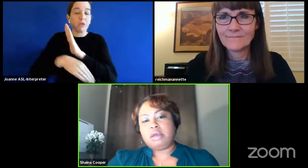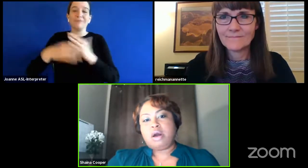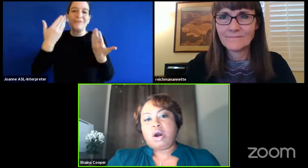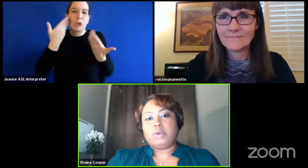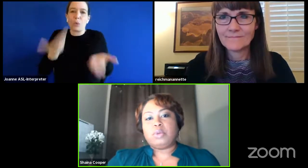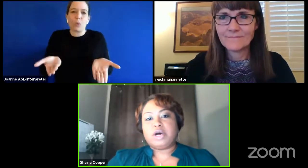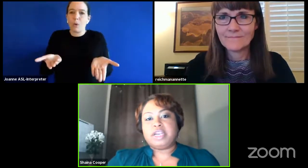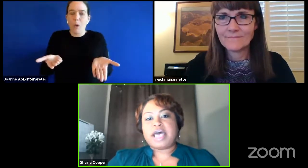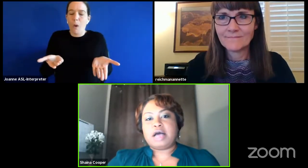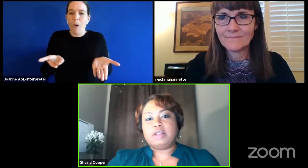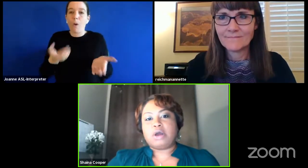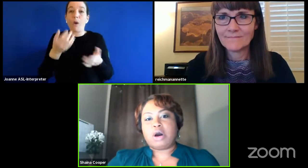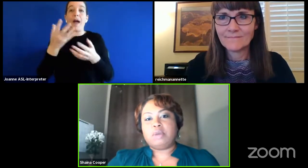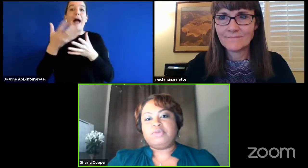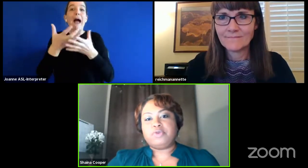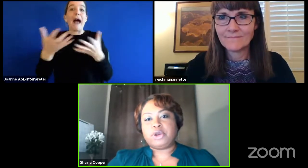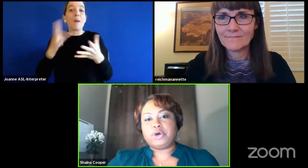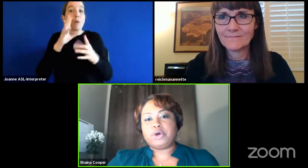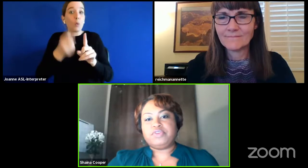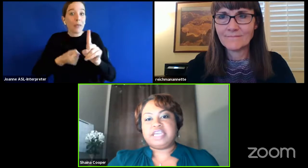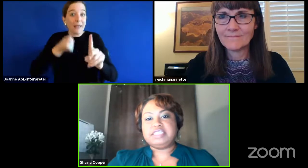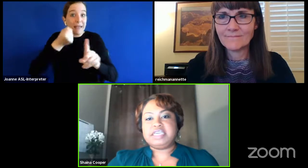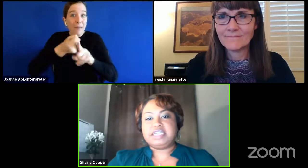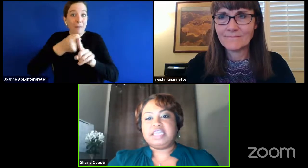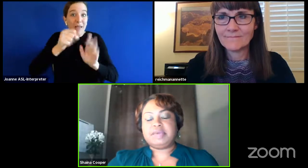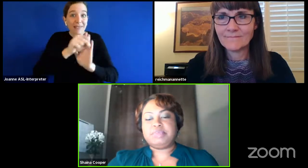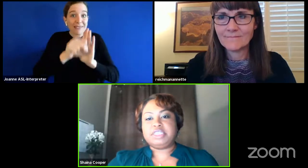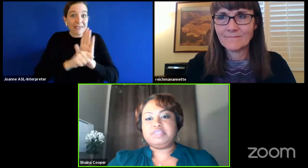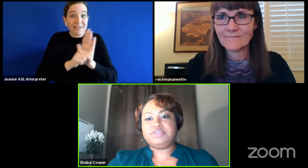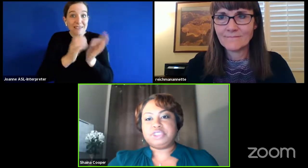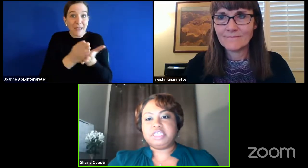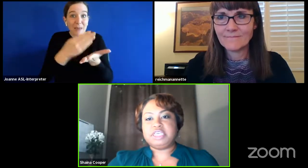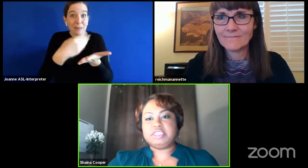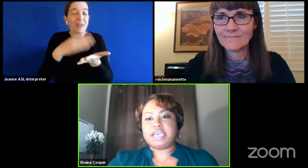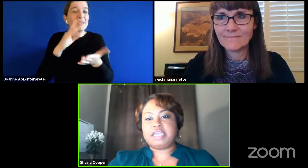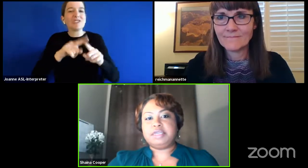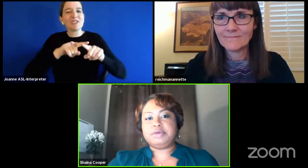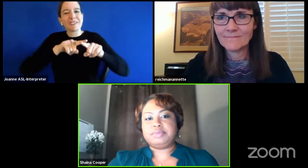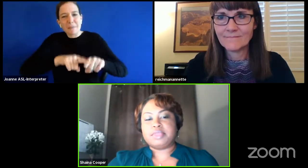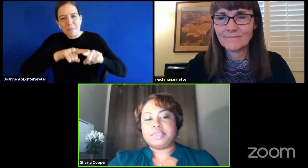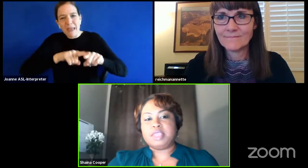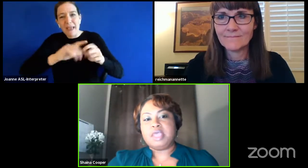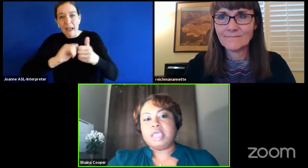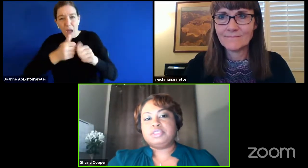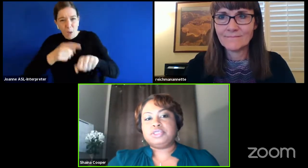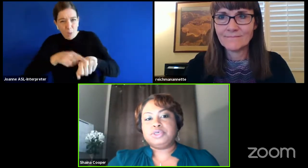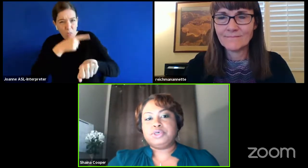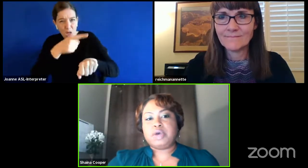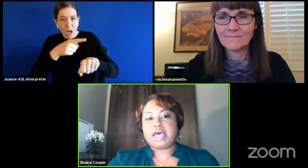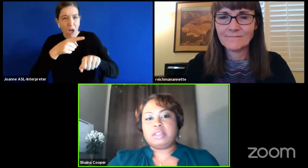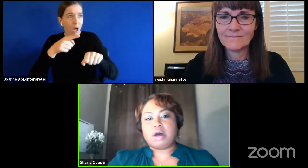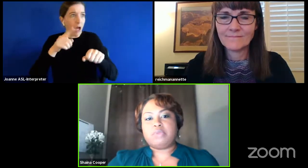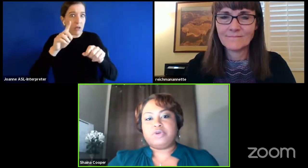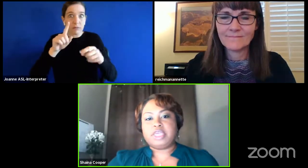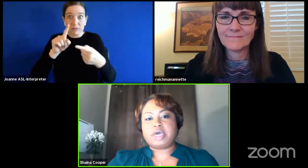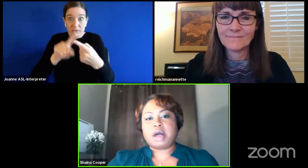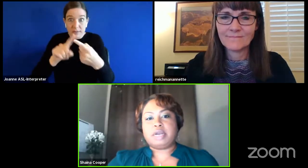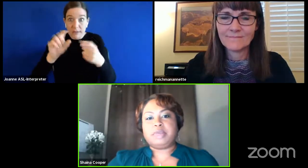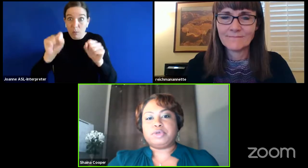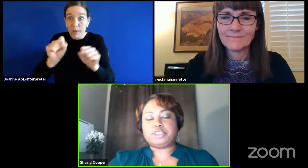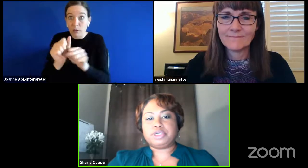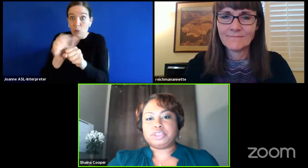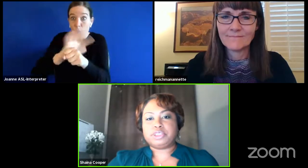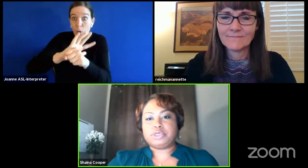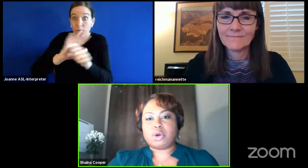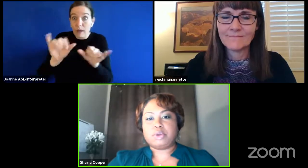on one how long before coven 19 can be sufficiently contained two how long before the